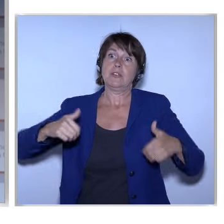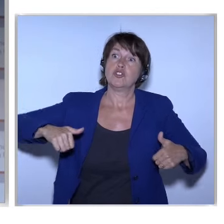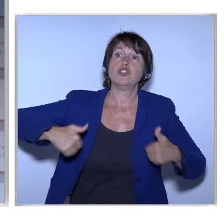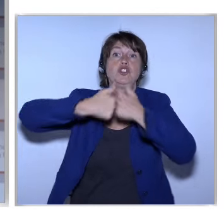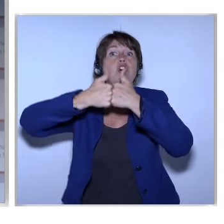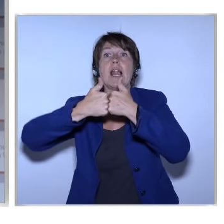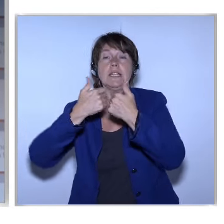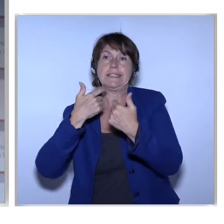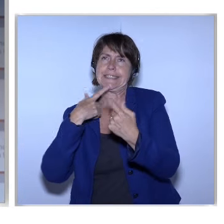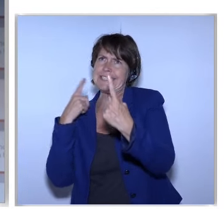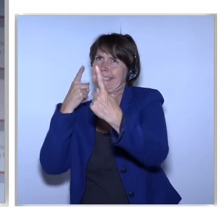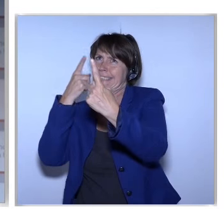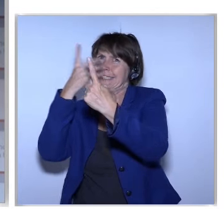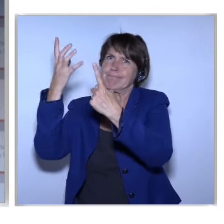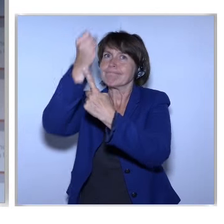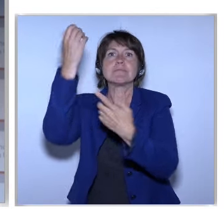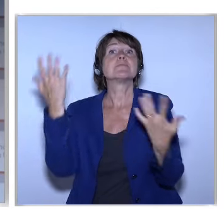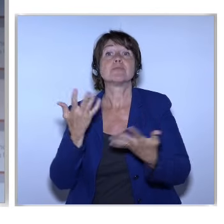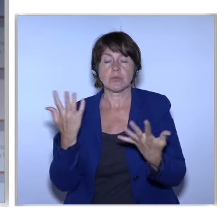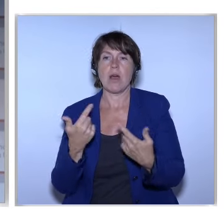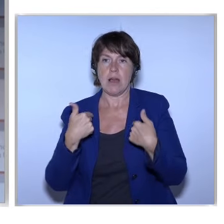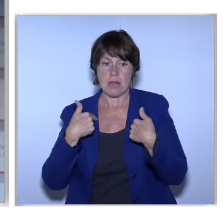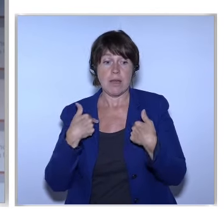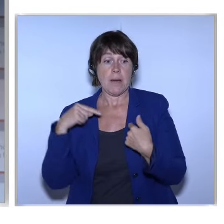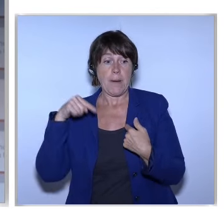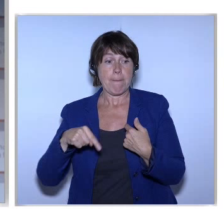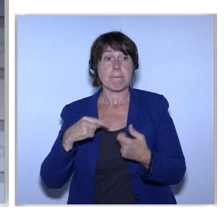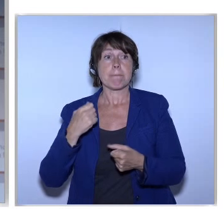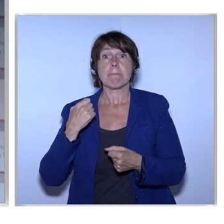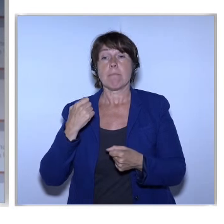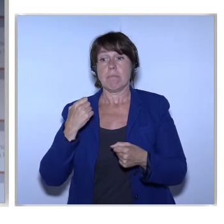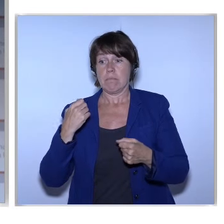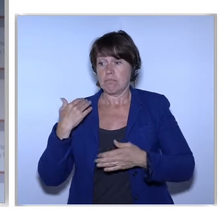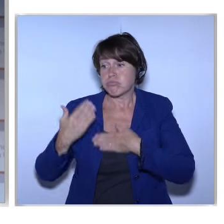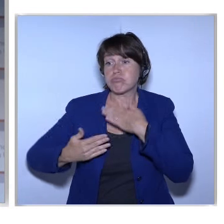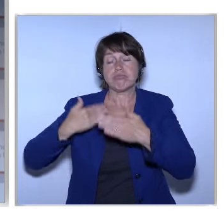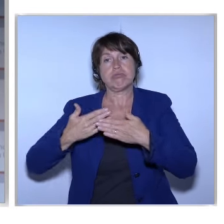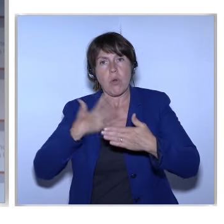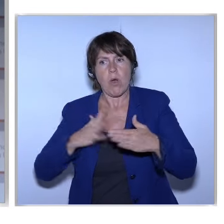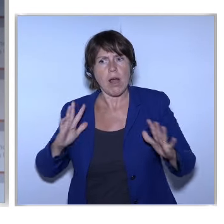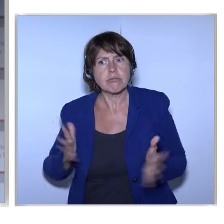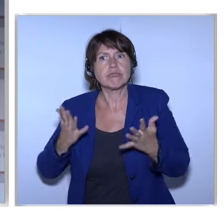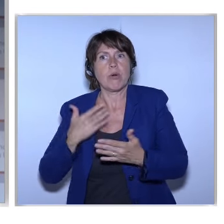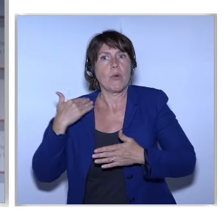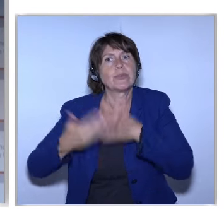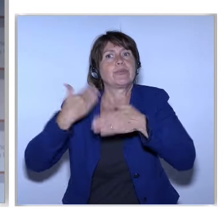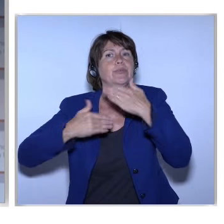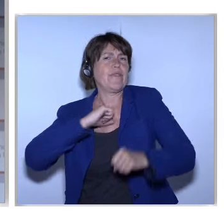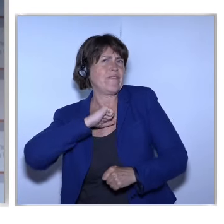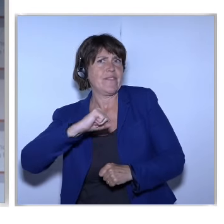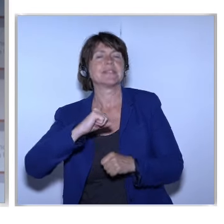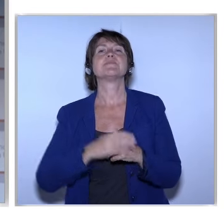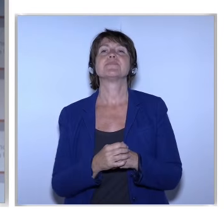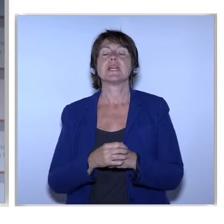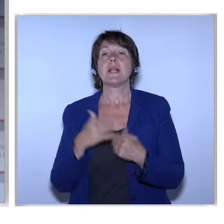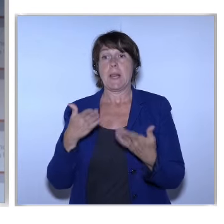work out how best To build further that momentum The first thing I would like to pick up And the Prime Minister has spoken